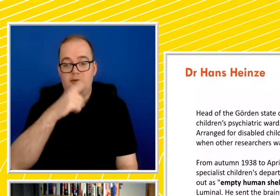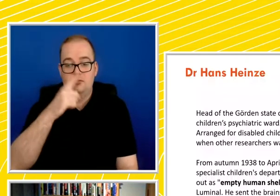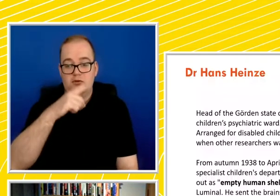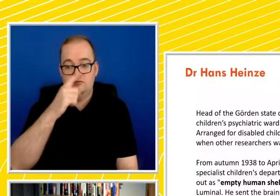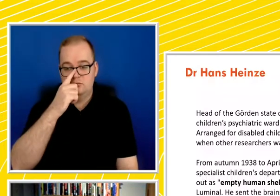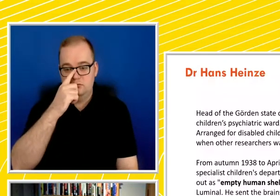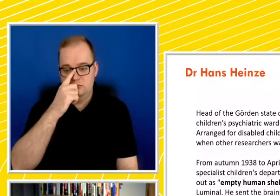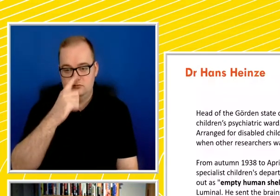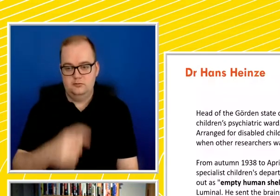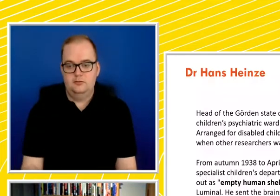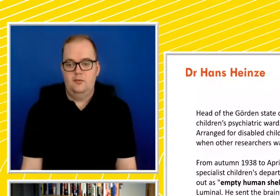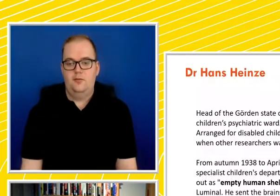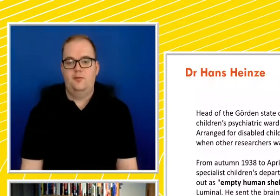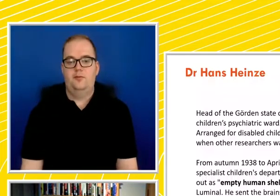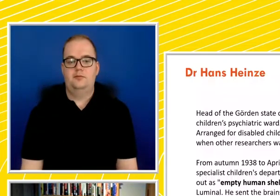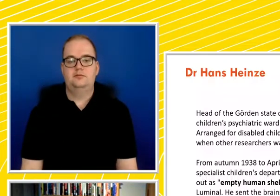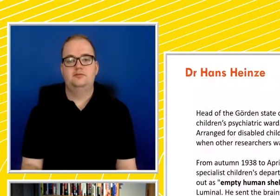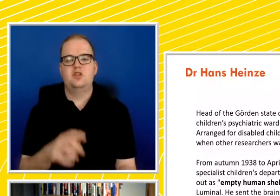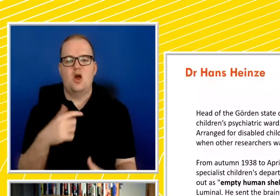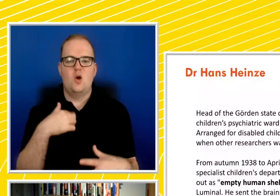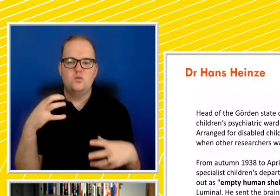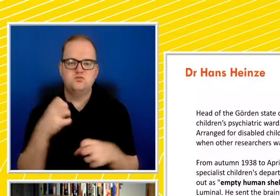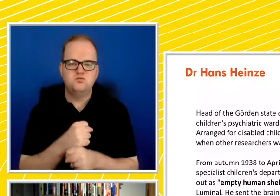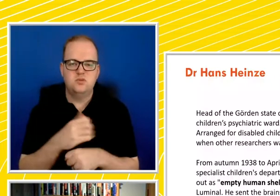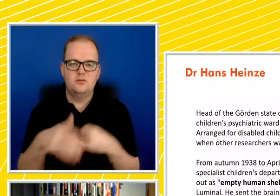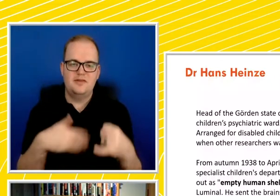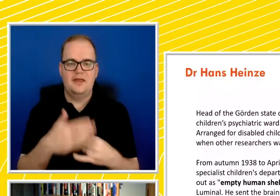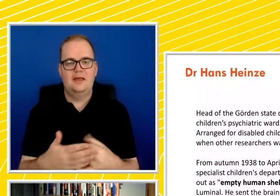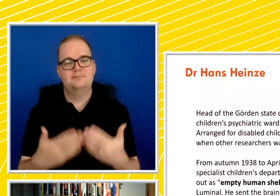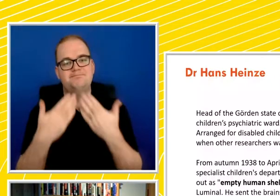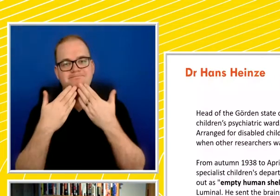There you go. Truncated ending. Thank you.